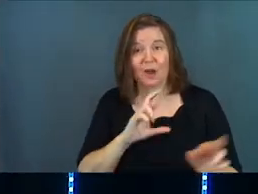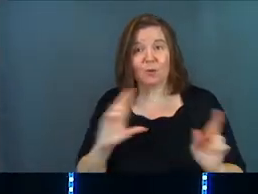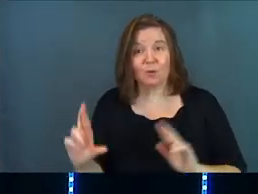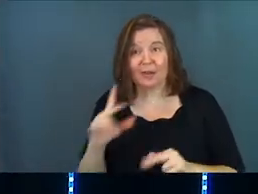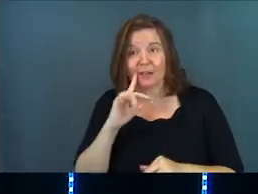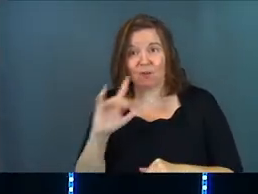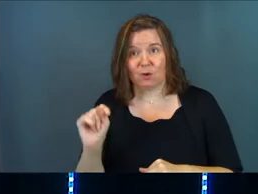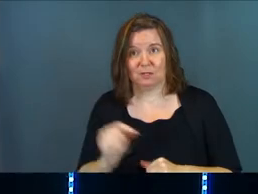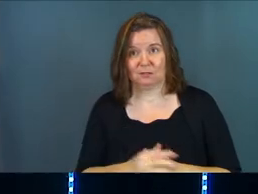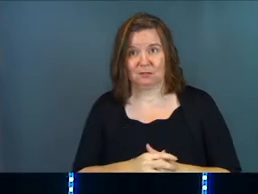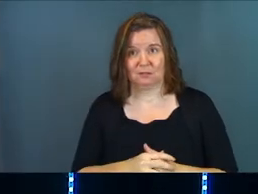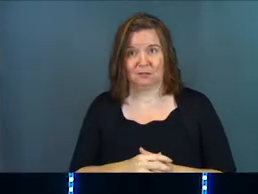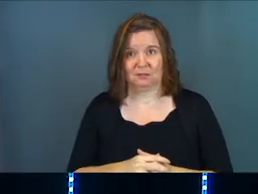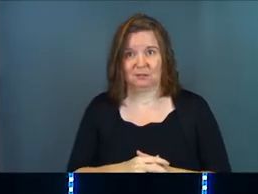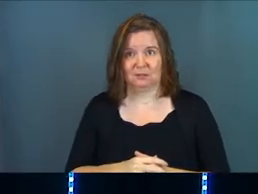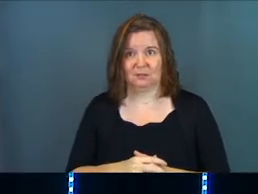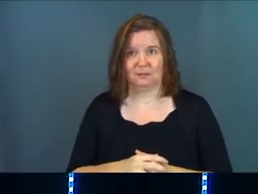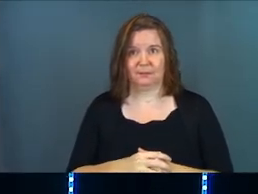ready for it.